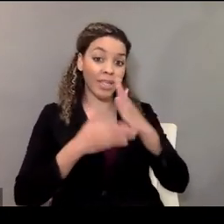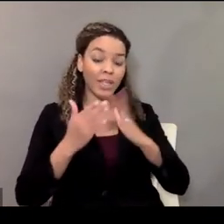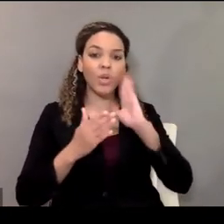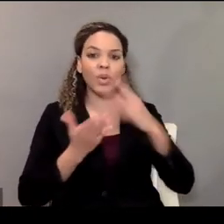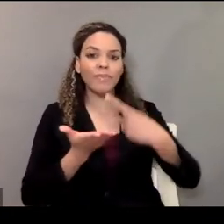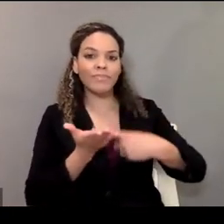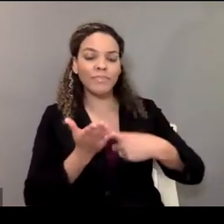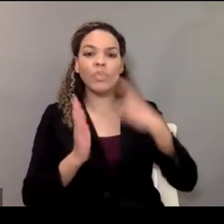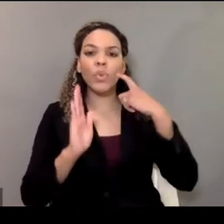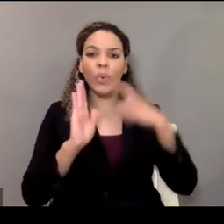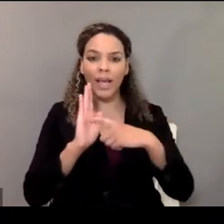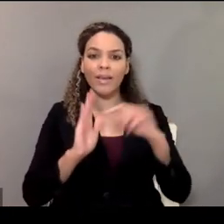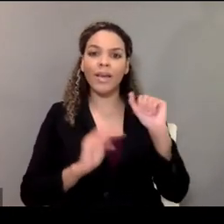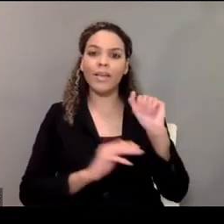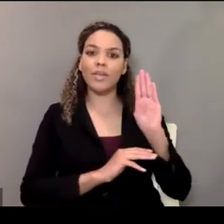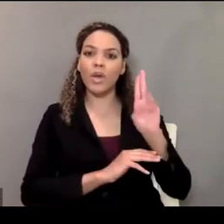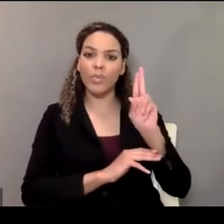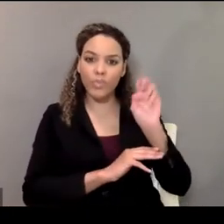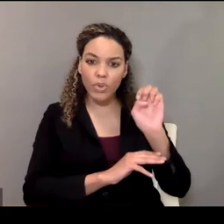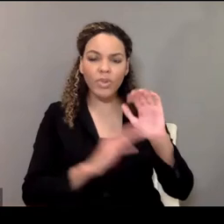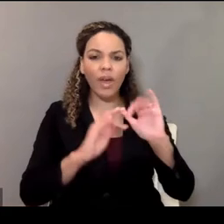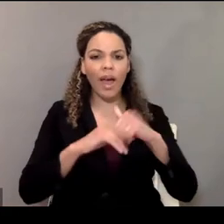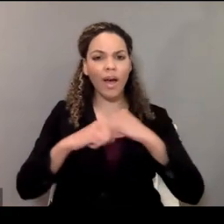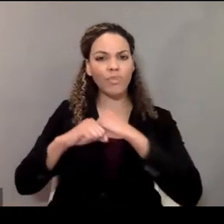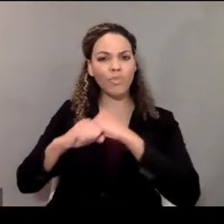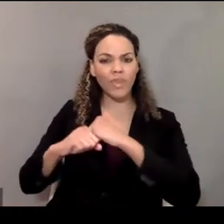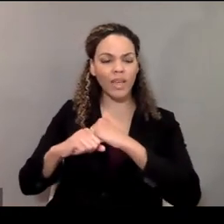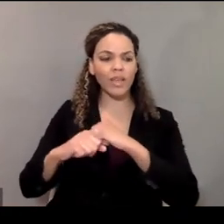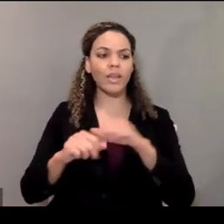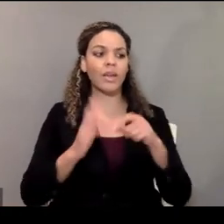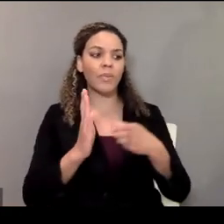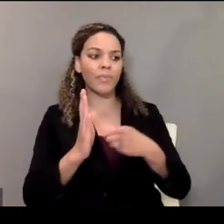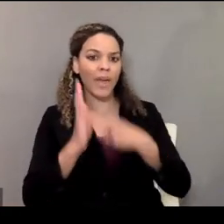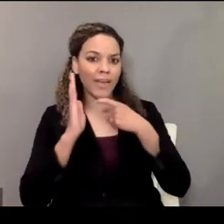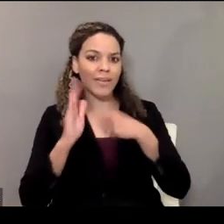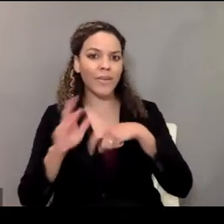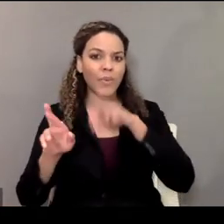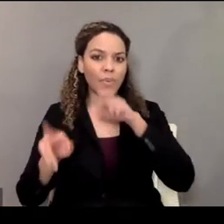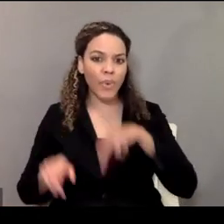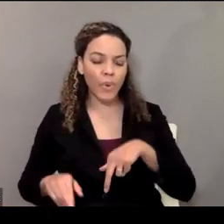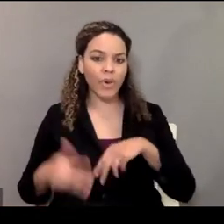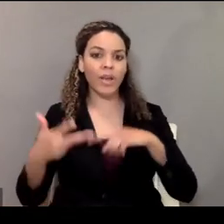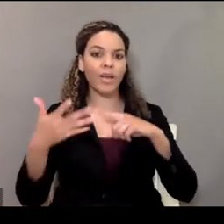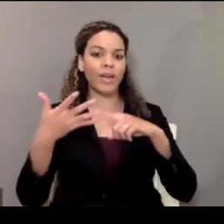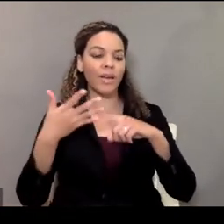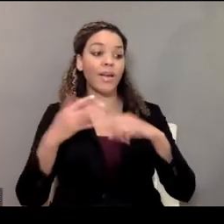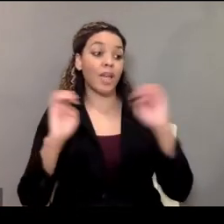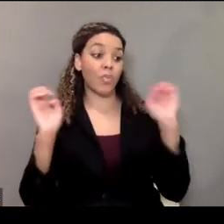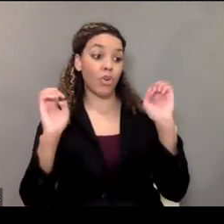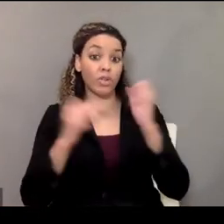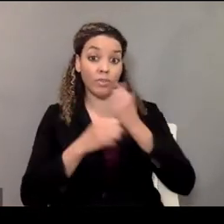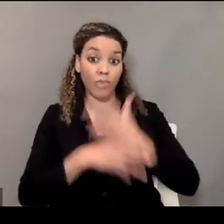recognizing abuse and prevention of abuse, mandated reporting, emergency preparedness,